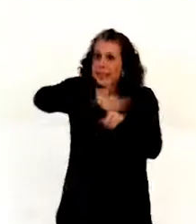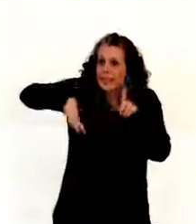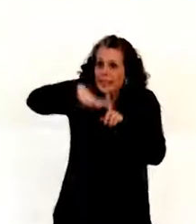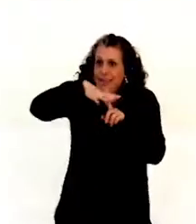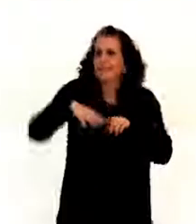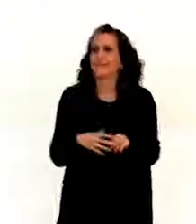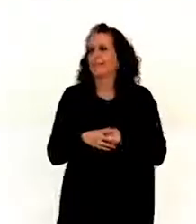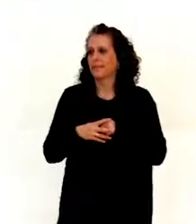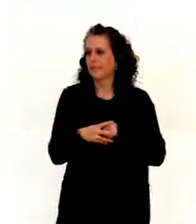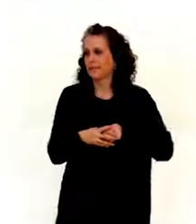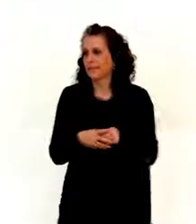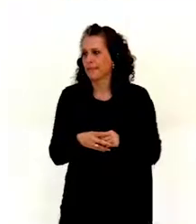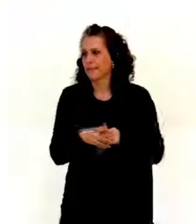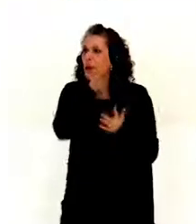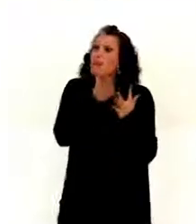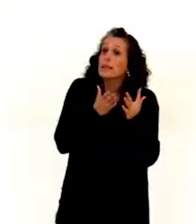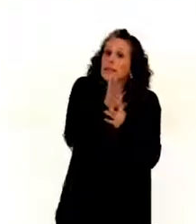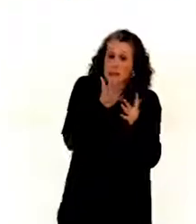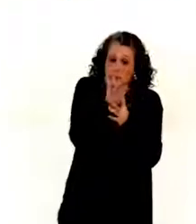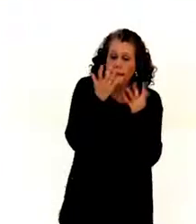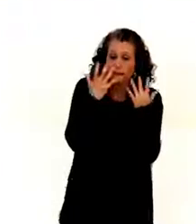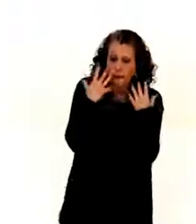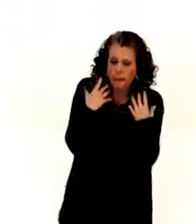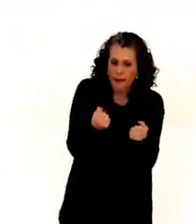Well, accessibility, we had general comment number two.